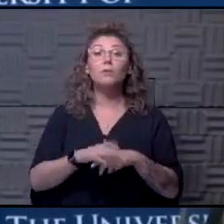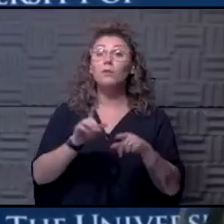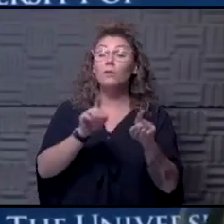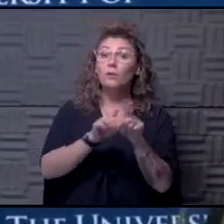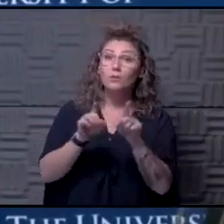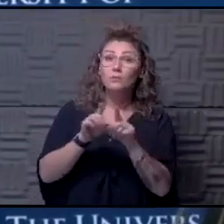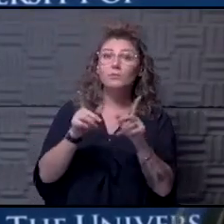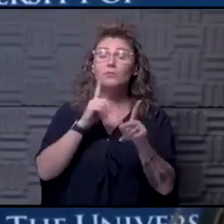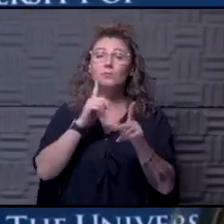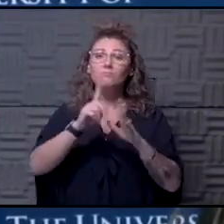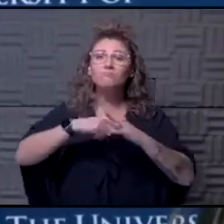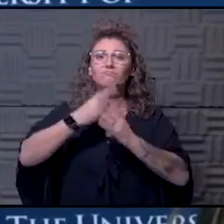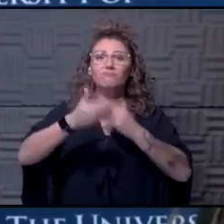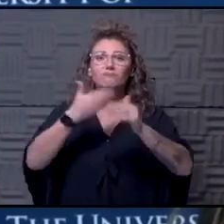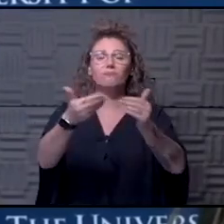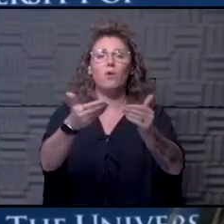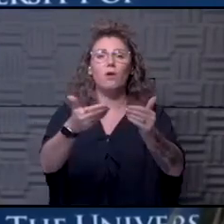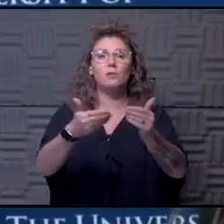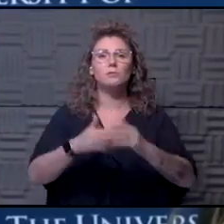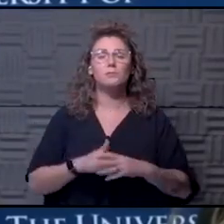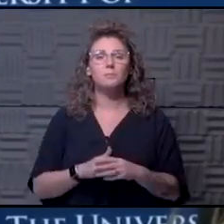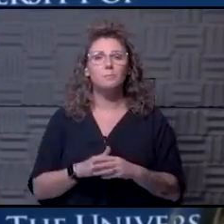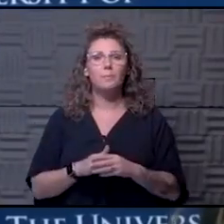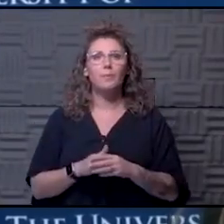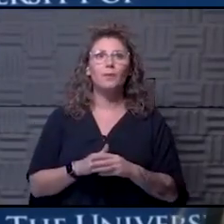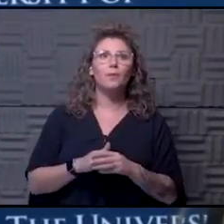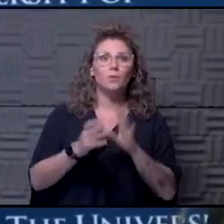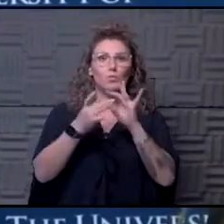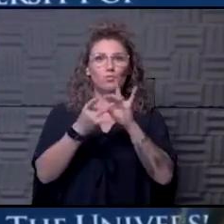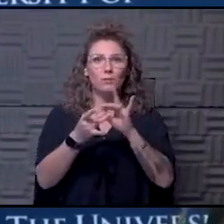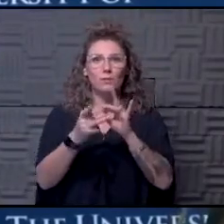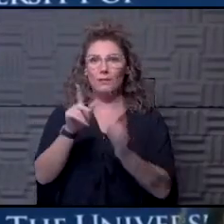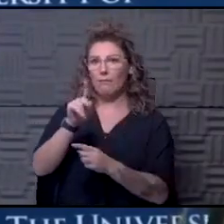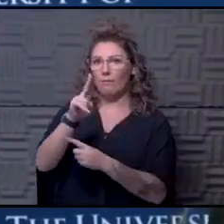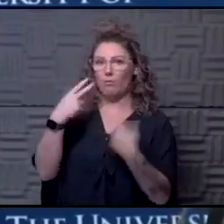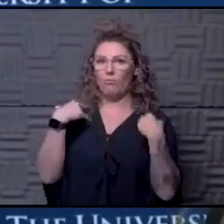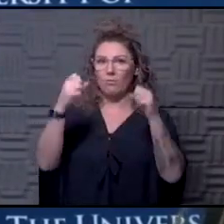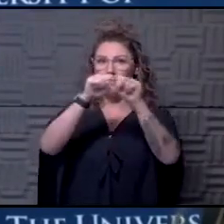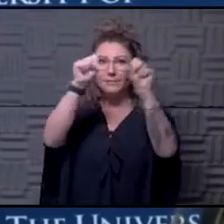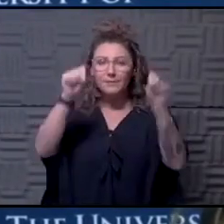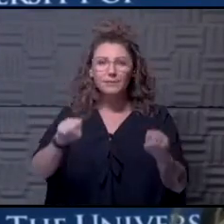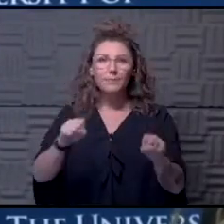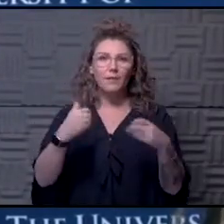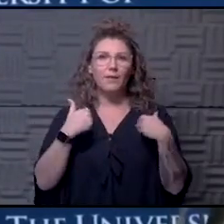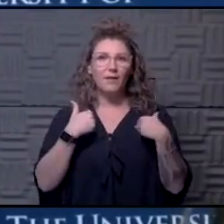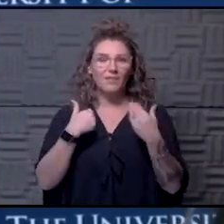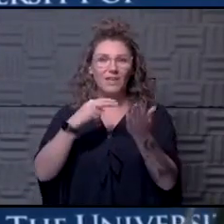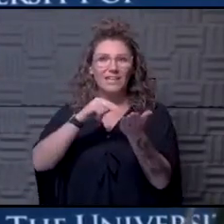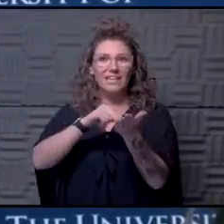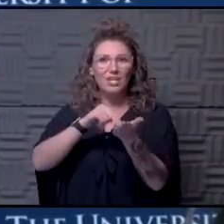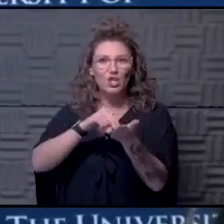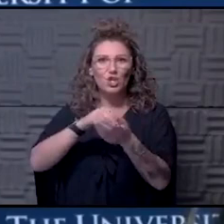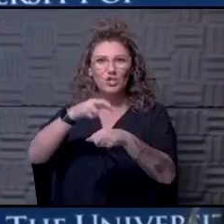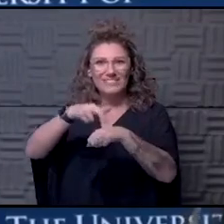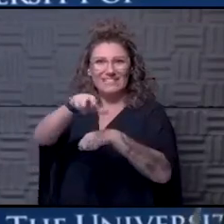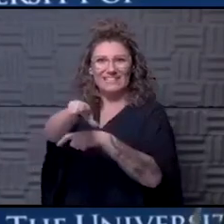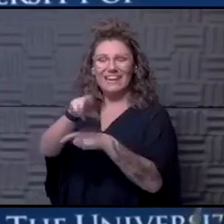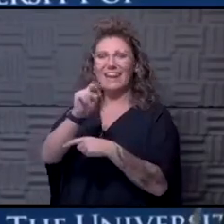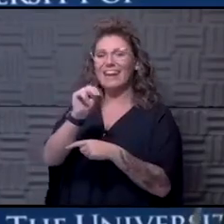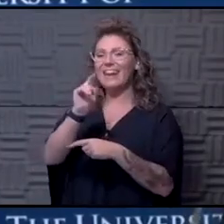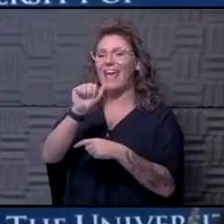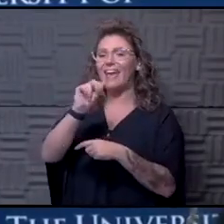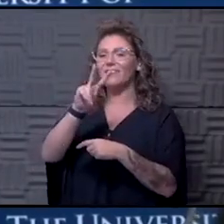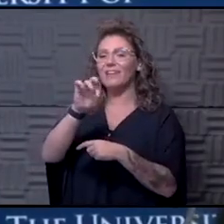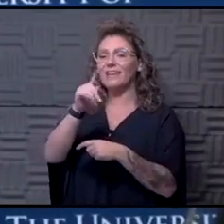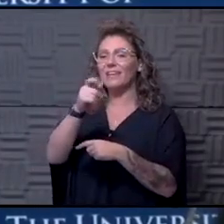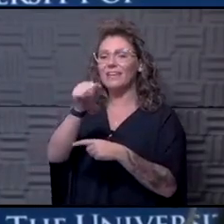ramping up the process, um, terms of the KU health system on having nurse navigators, that there will be a phone